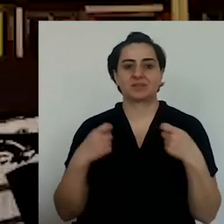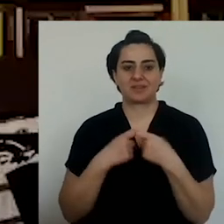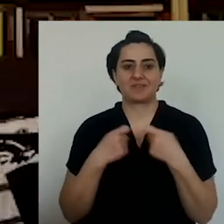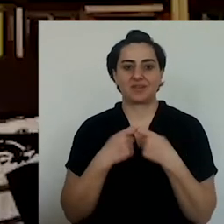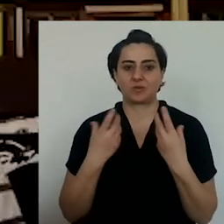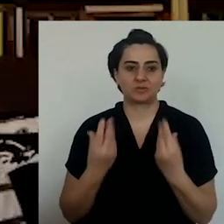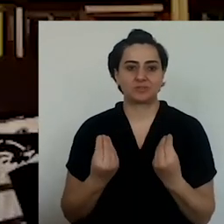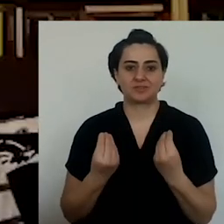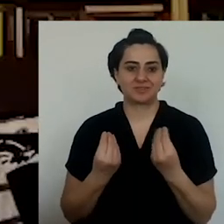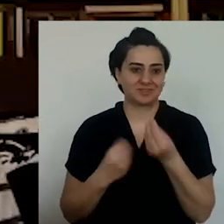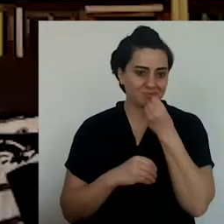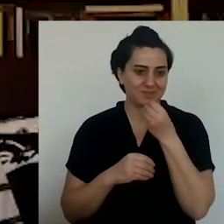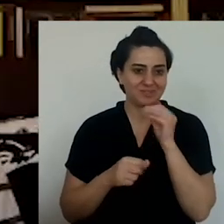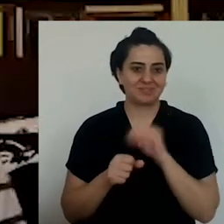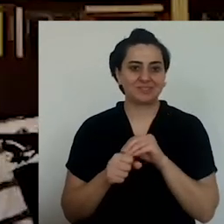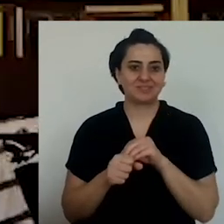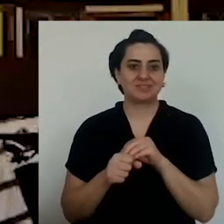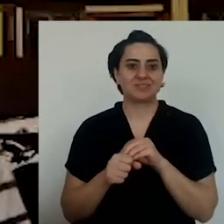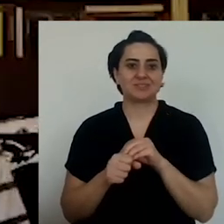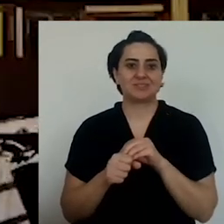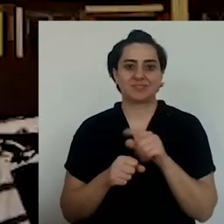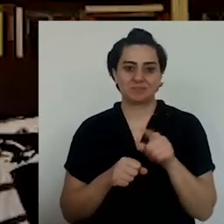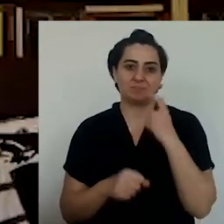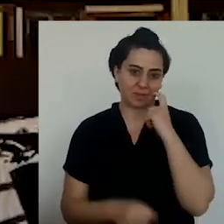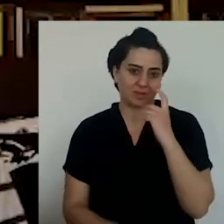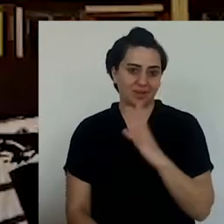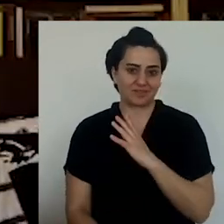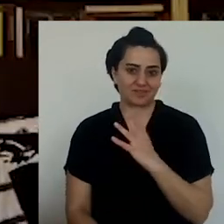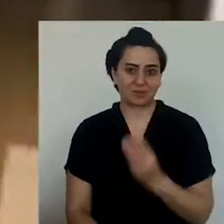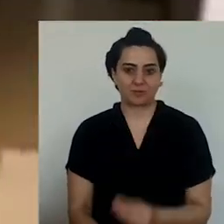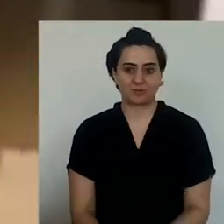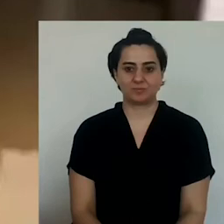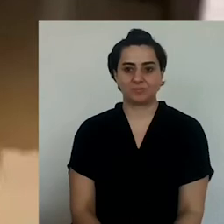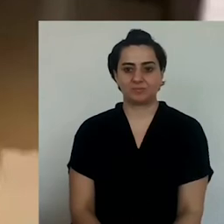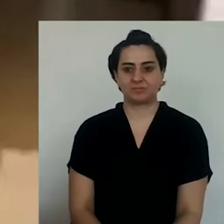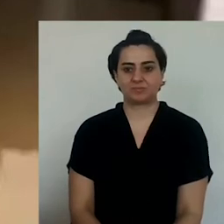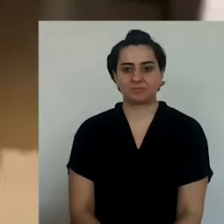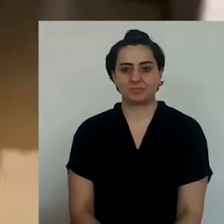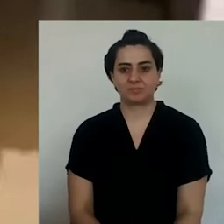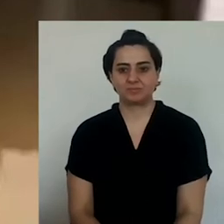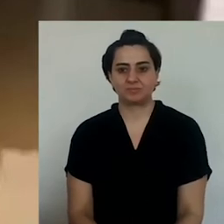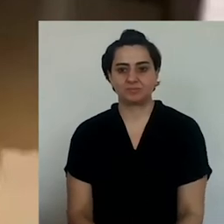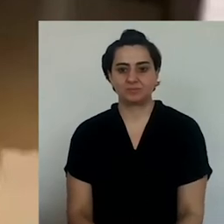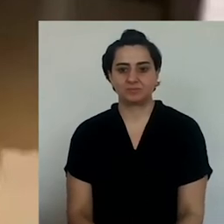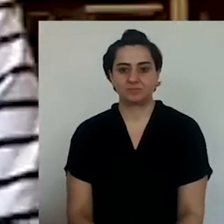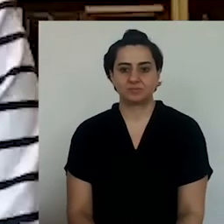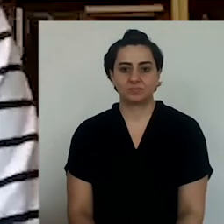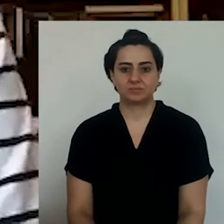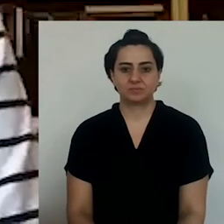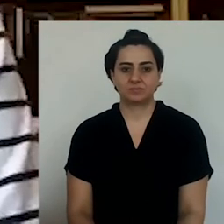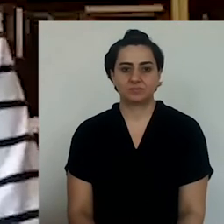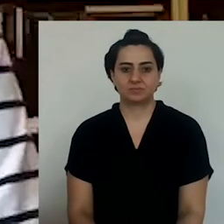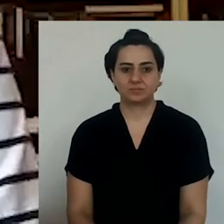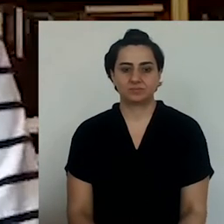So all the stuff that we're fighting about as a matter of fact